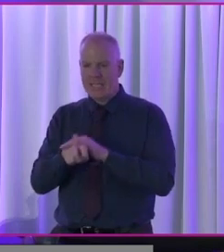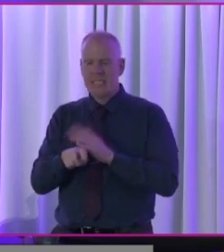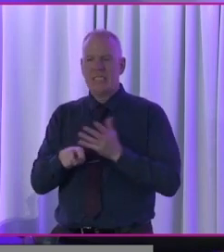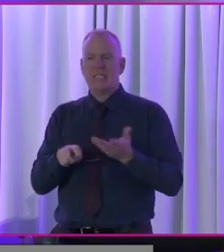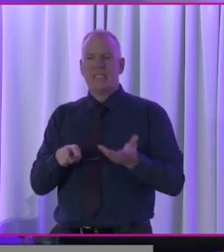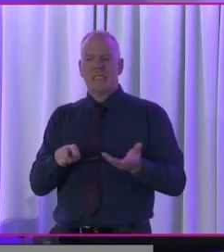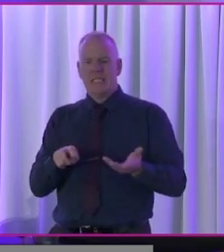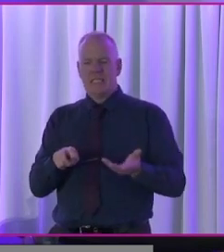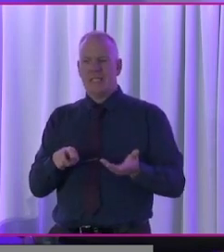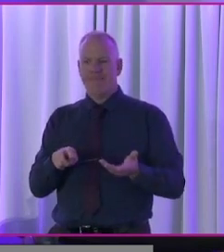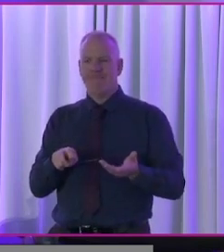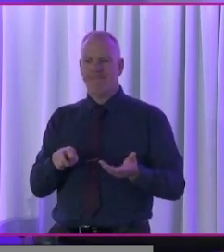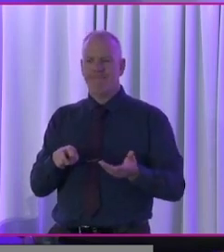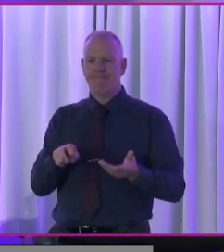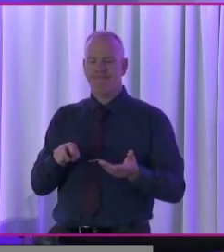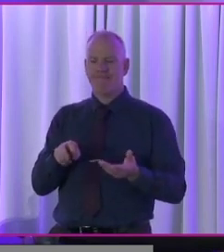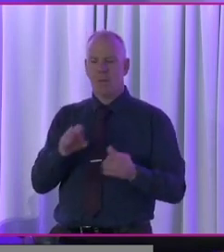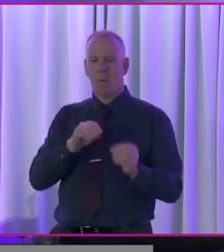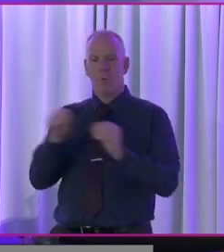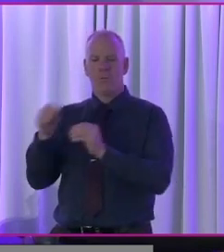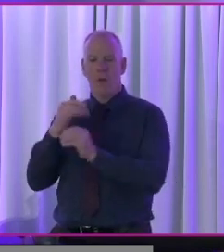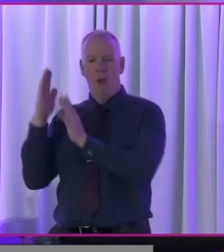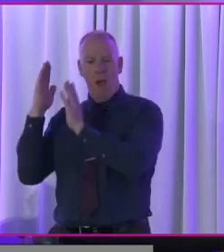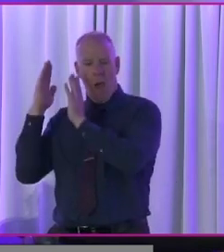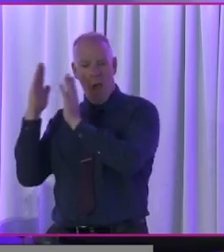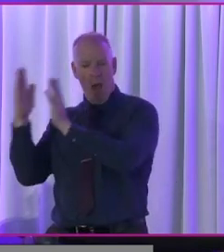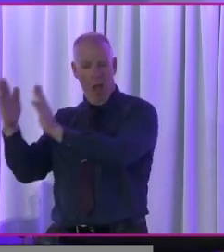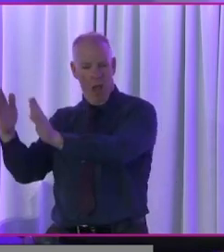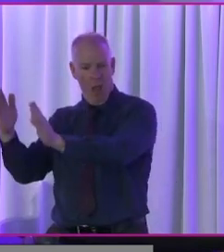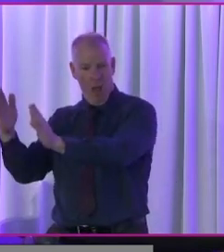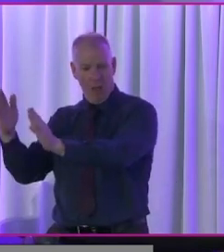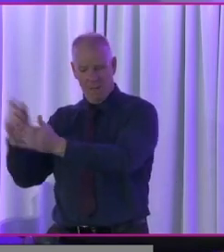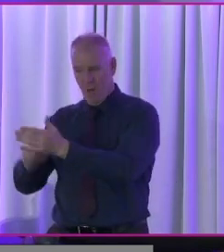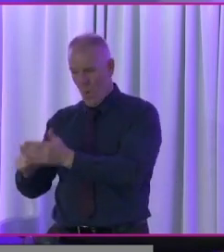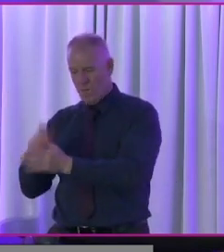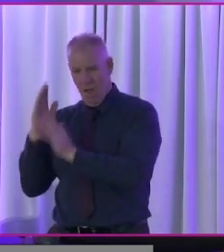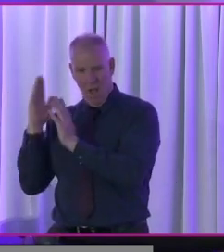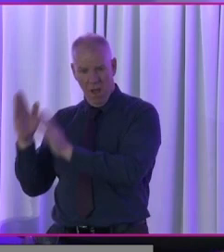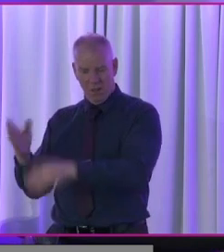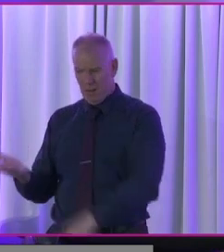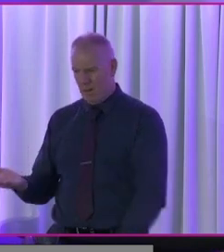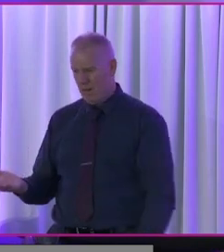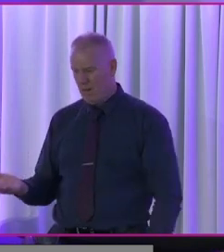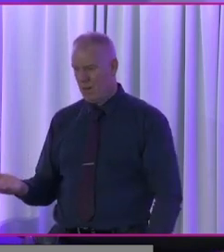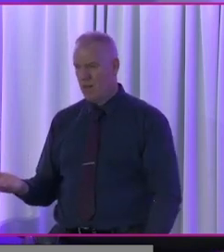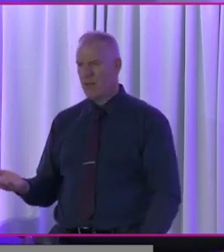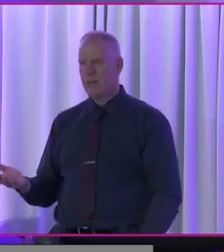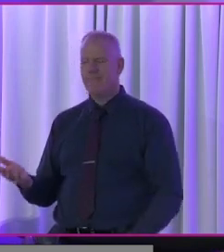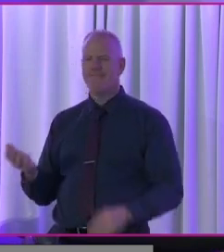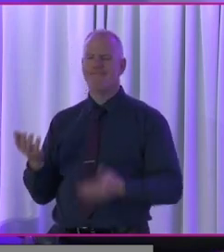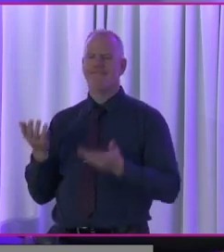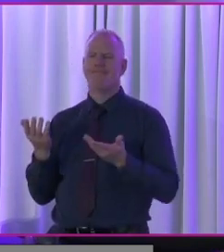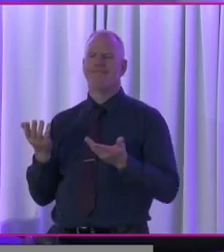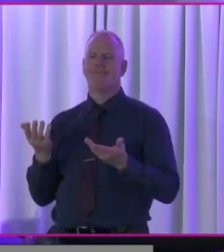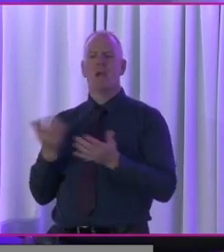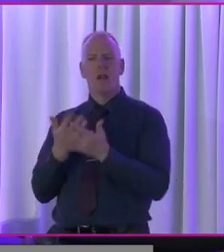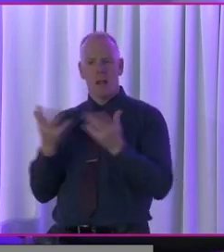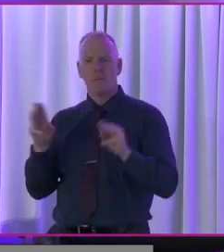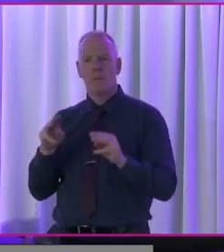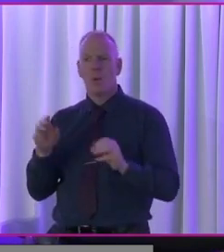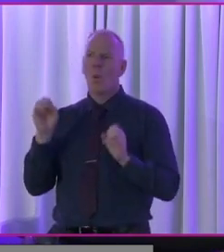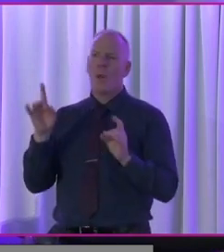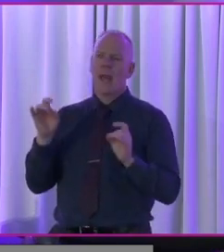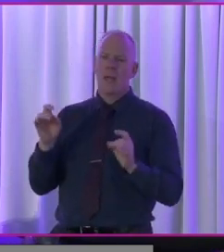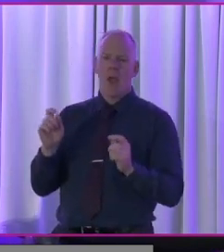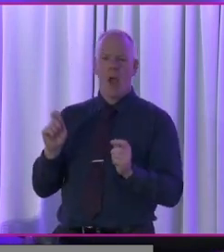uh, I was moved out to the hall to vote. Um, the, the thing about that is why that's for many people that say,